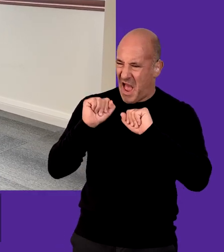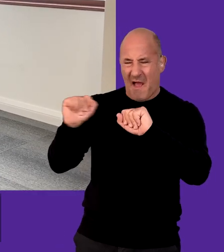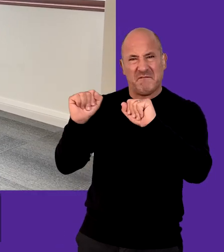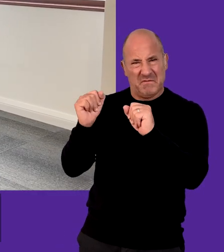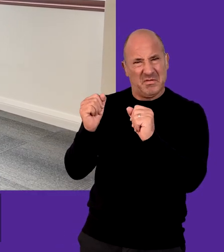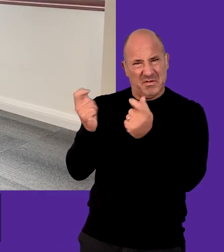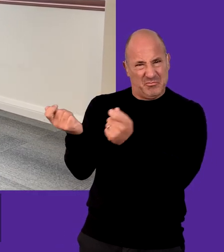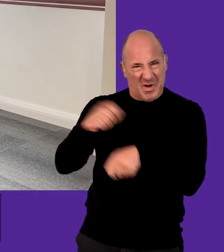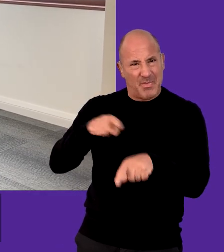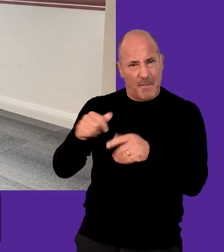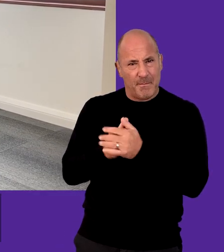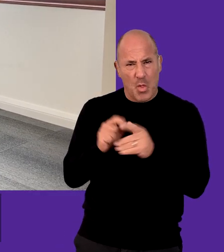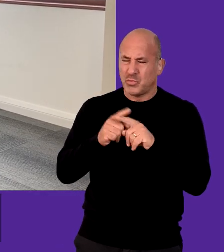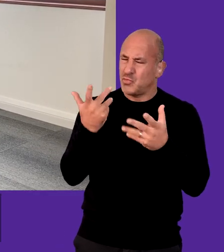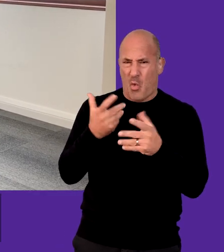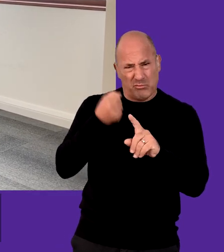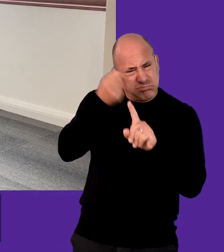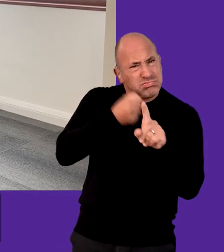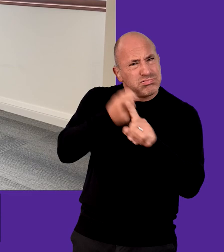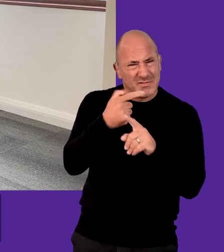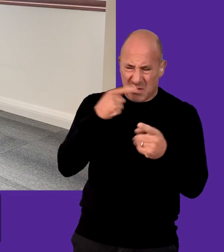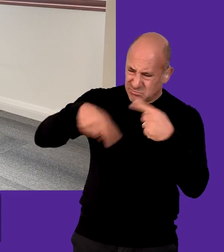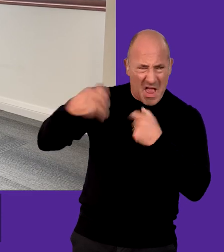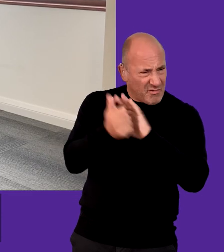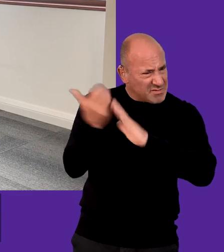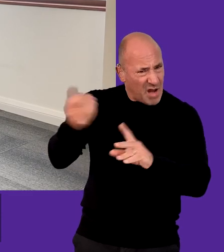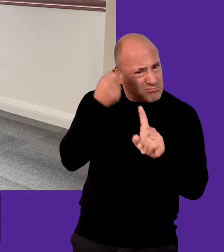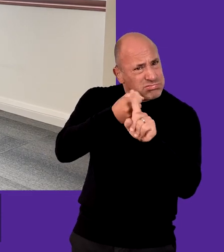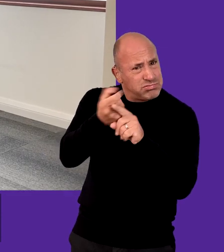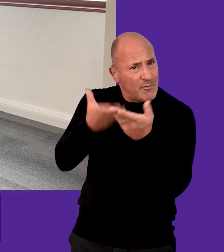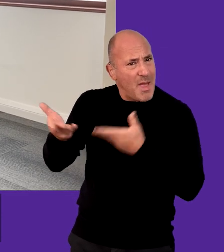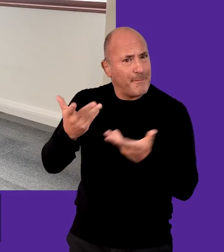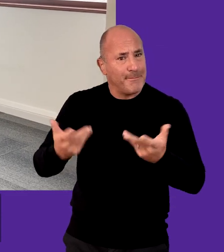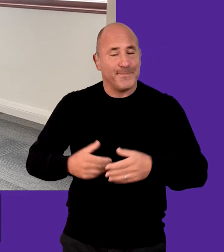talent brings and actually be a champion